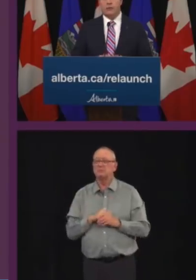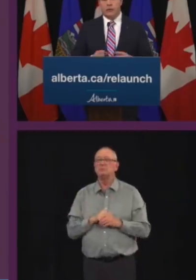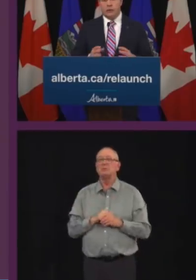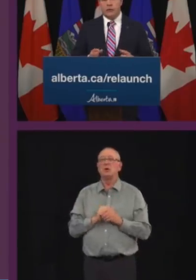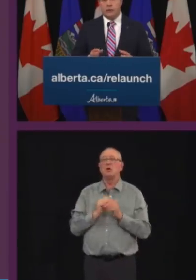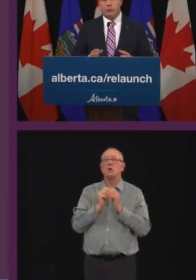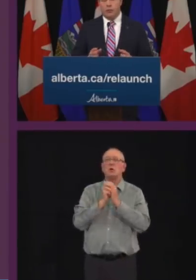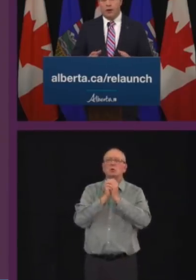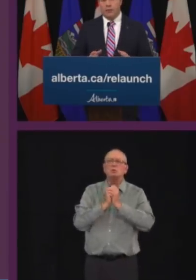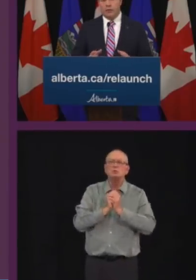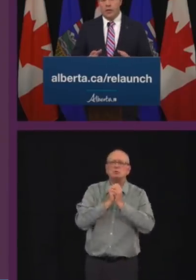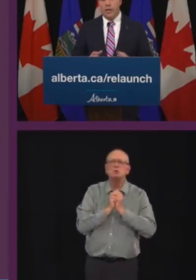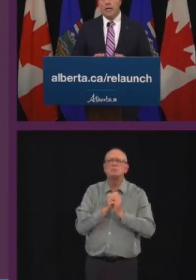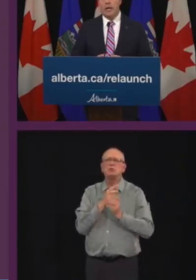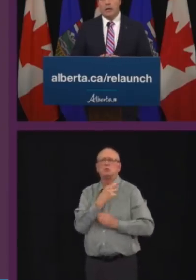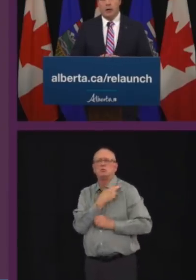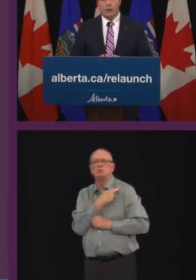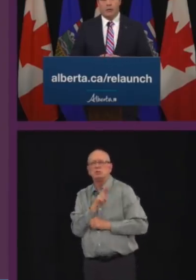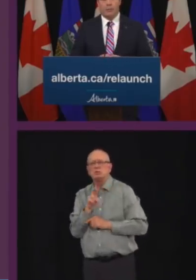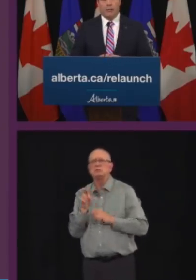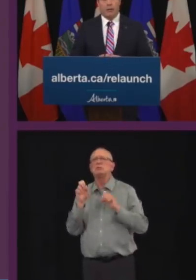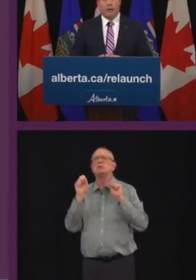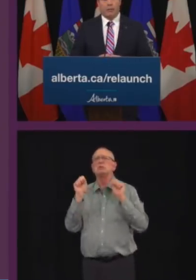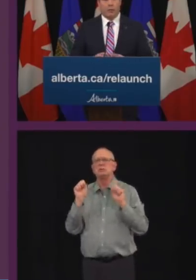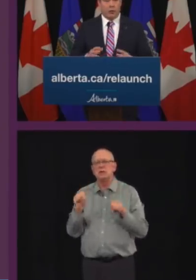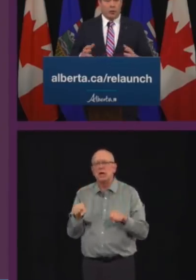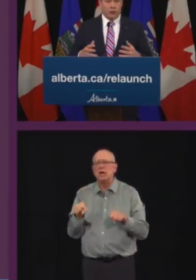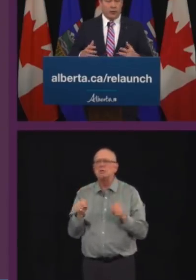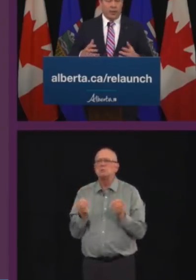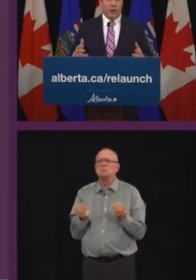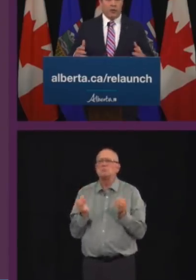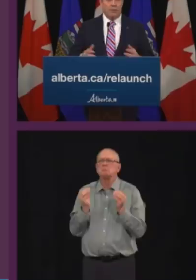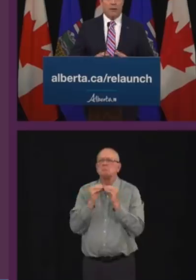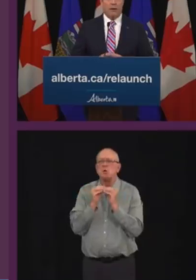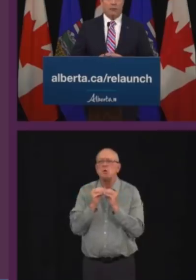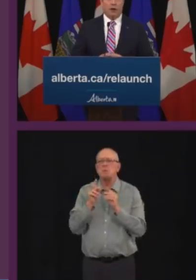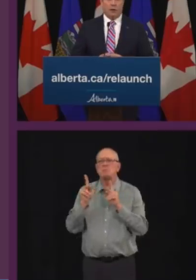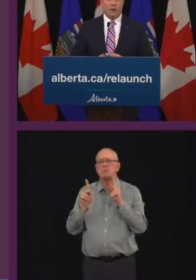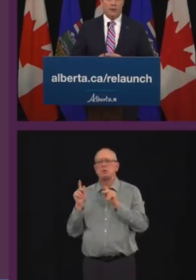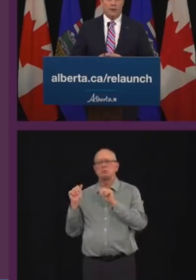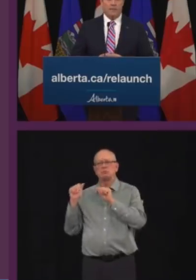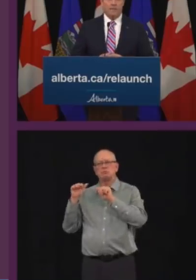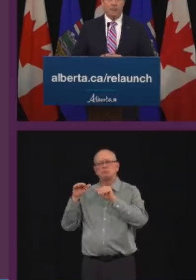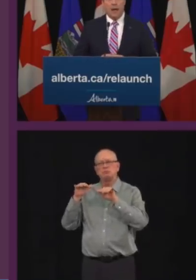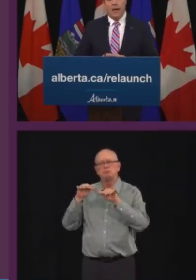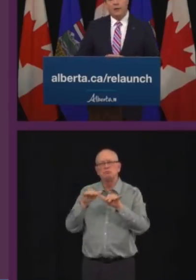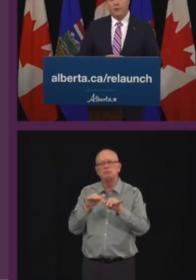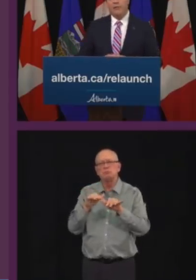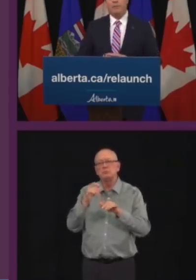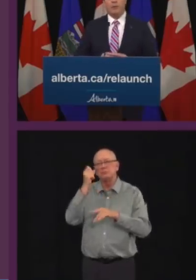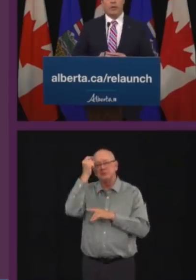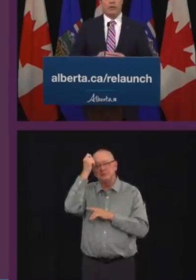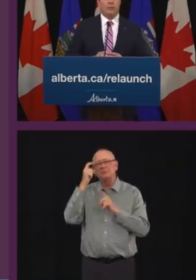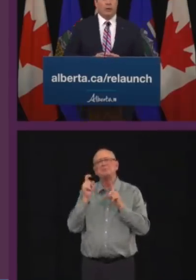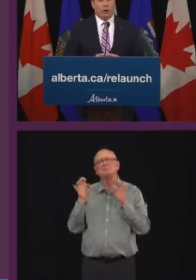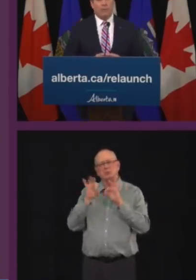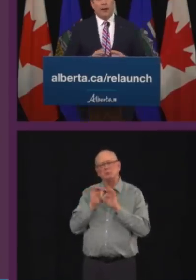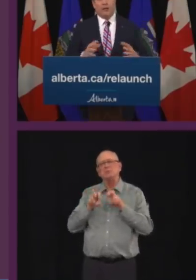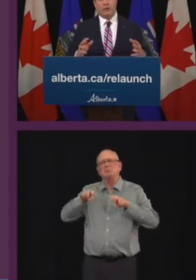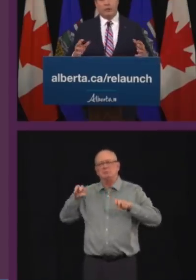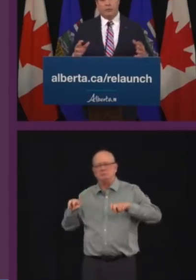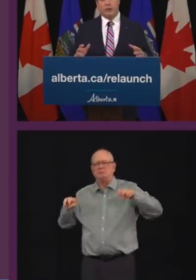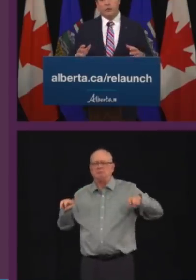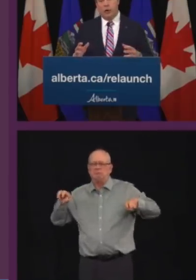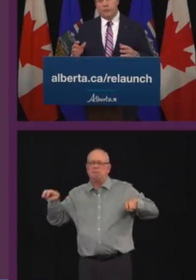maintain physical distancing requirements and other public health protocols that have already been outlined. And the 50% limit